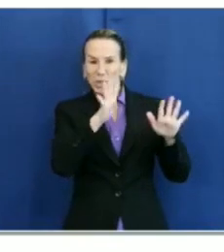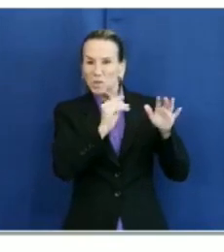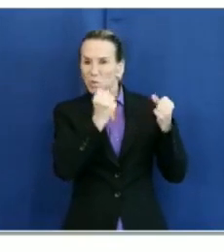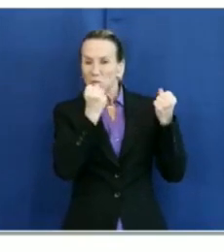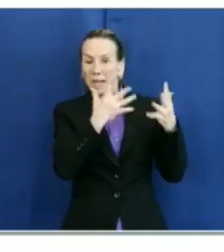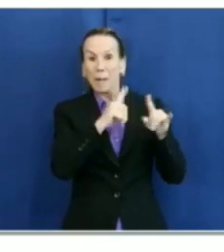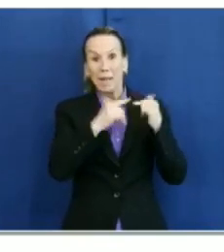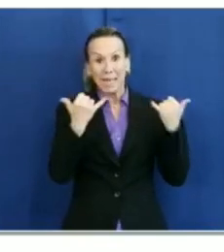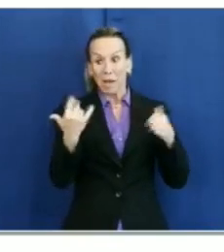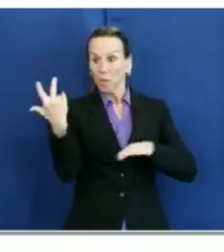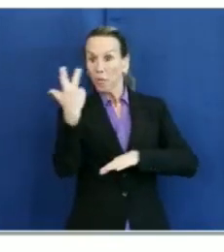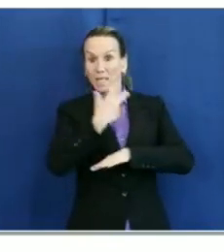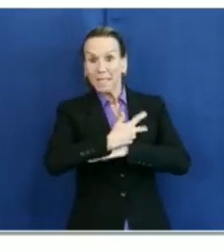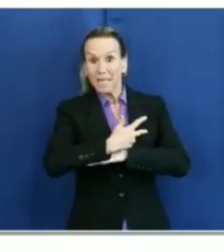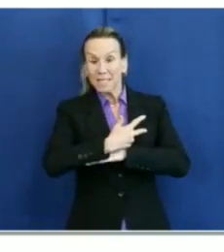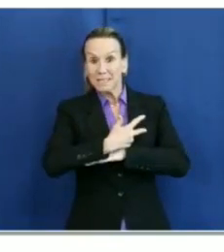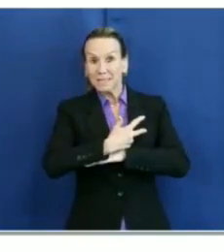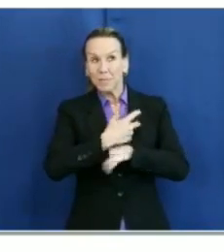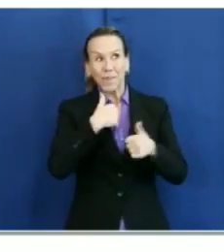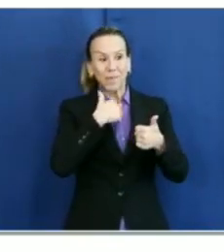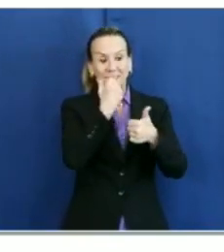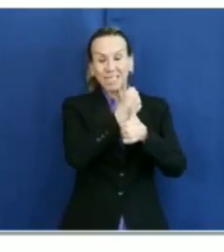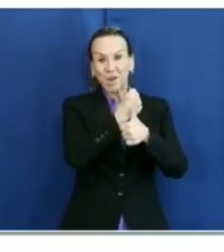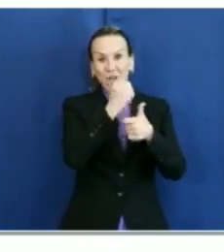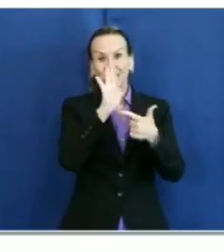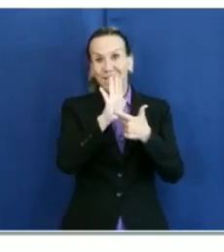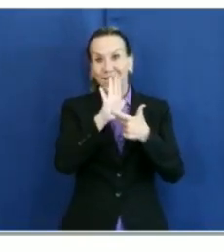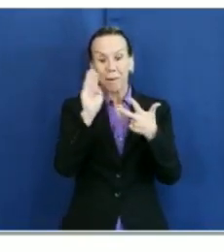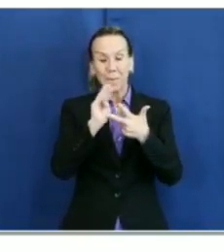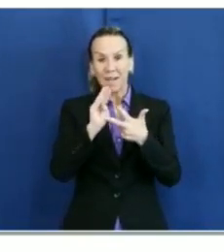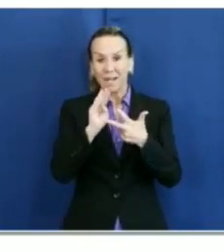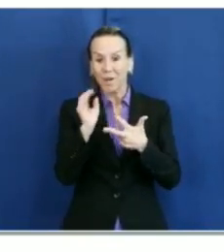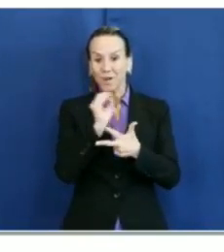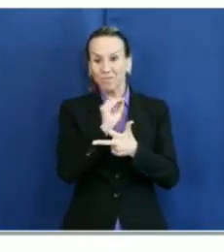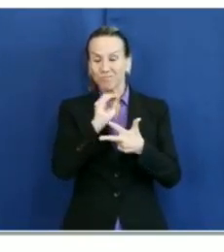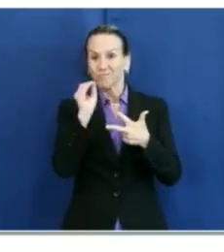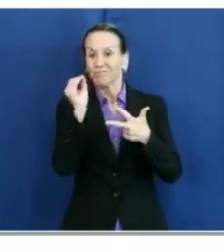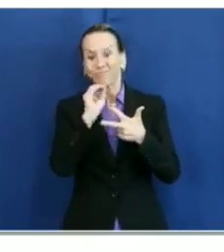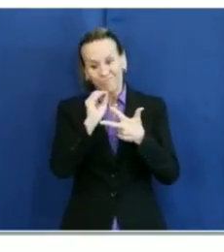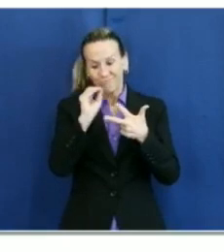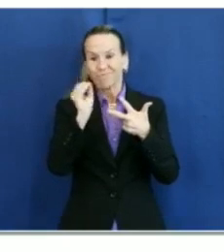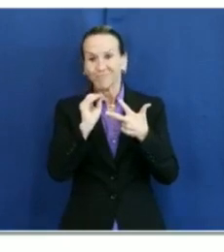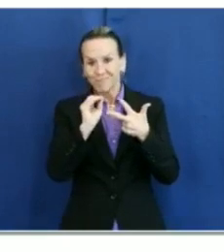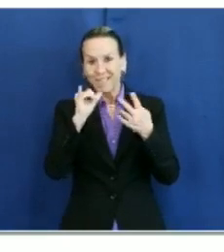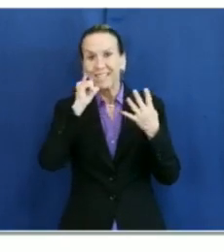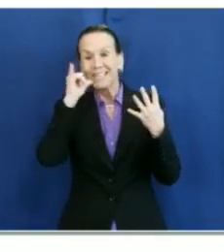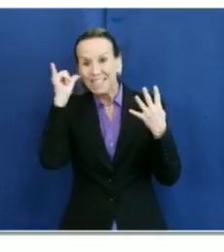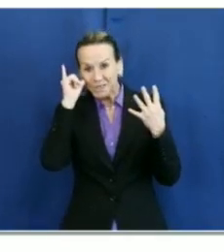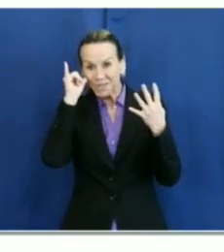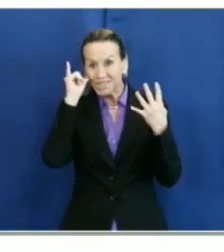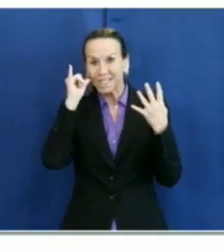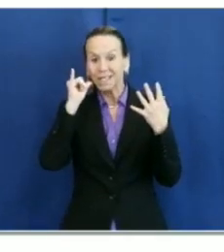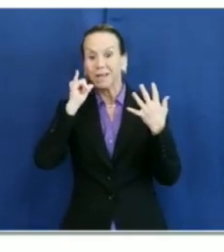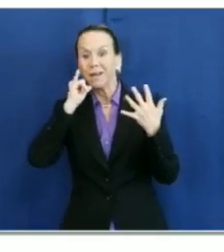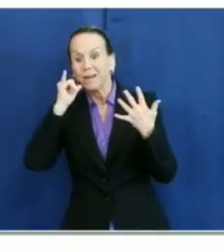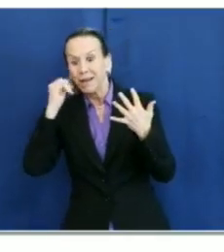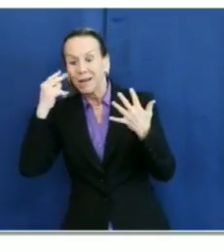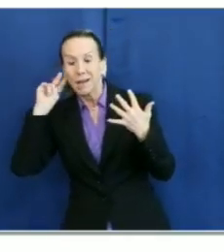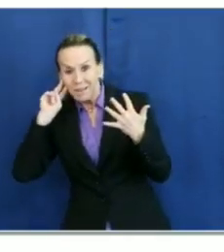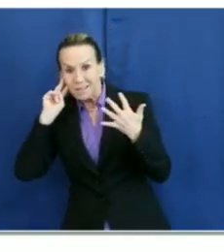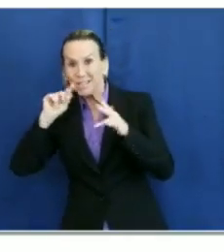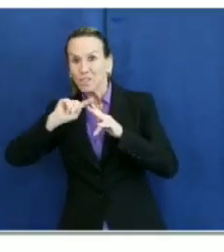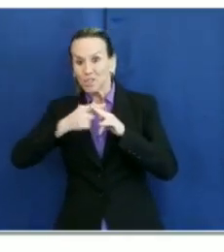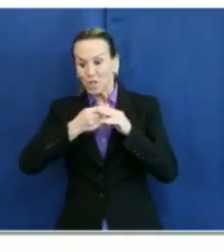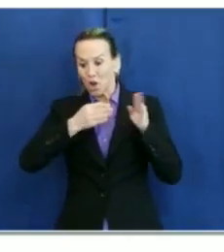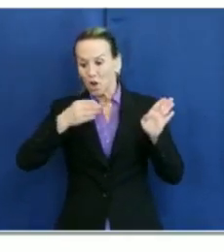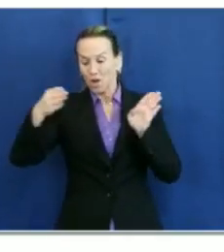days, Saturday, Sunday, and Monday. We were off yesterday. Yesterday began the countdown